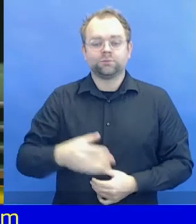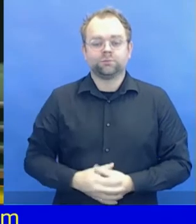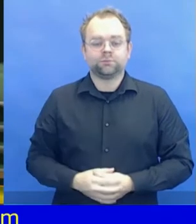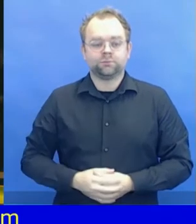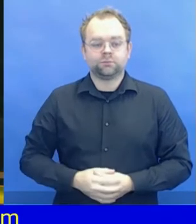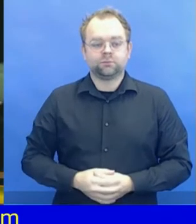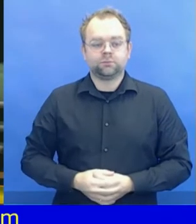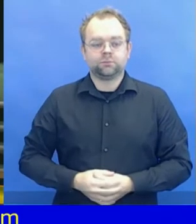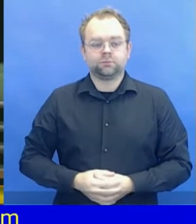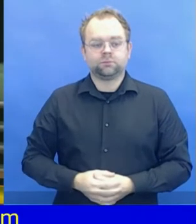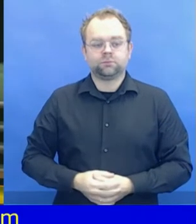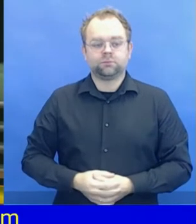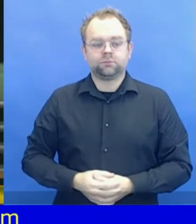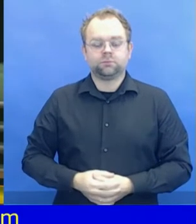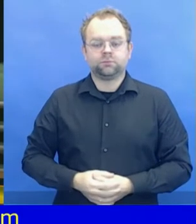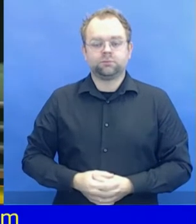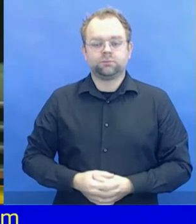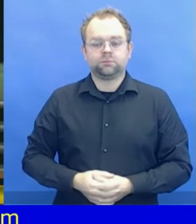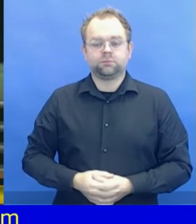Angola,